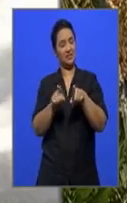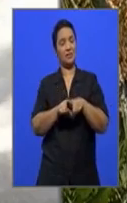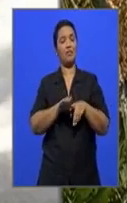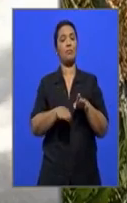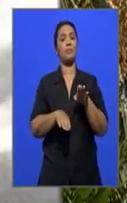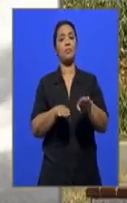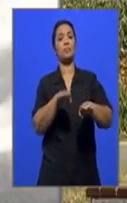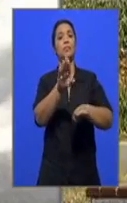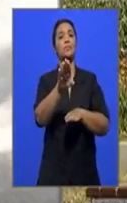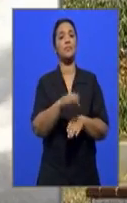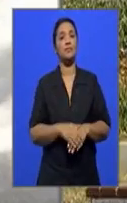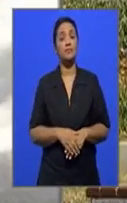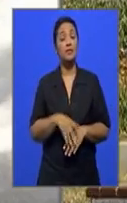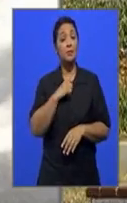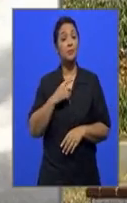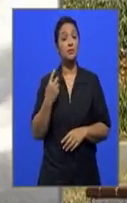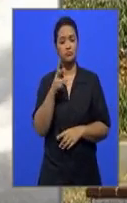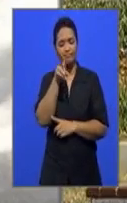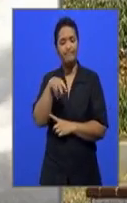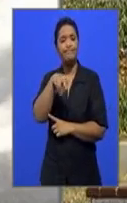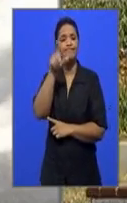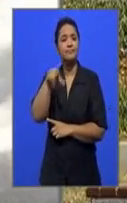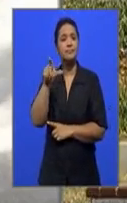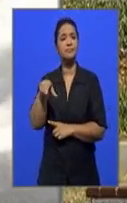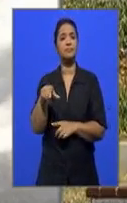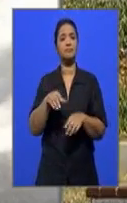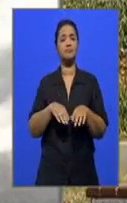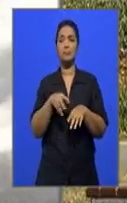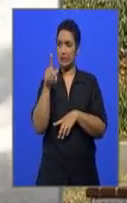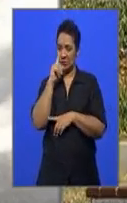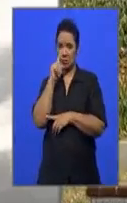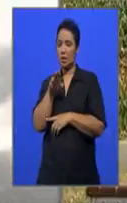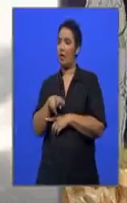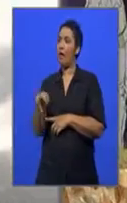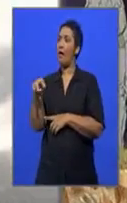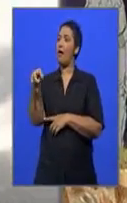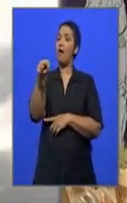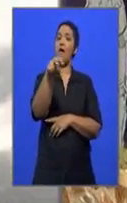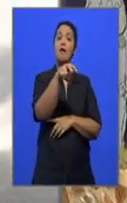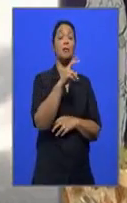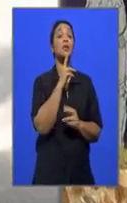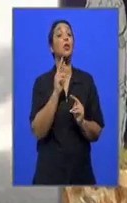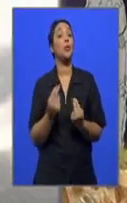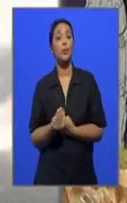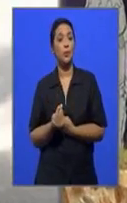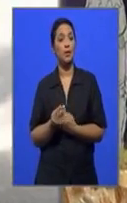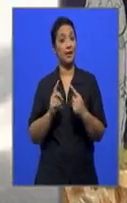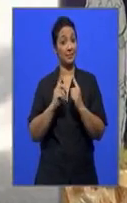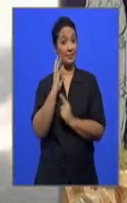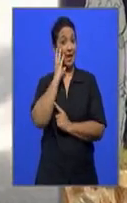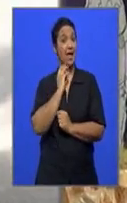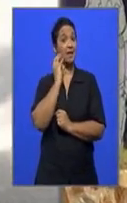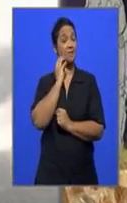footsteps. To have tourists walk through the metro's historical sites is not a new concept, but their experiences